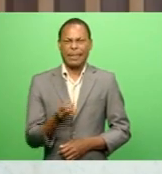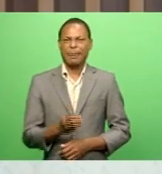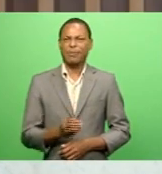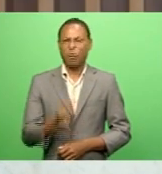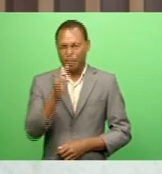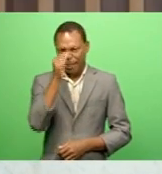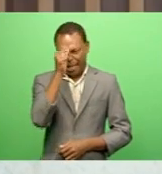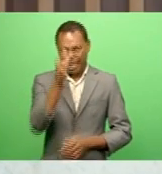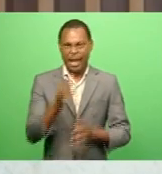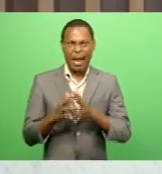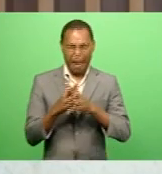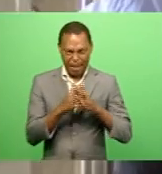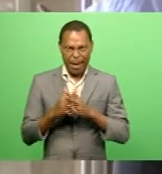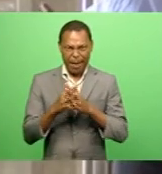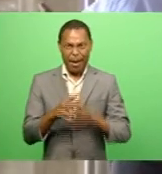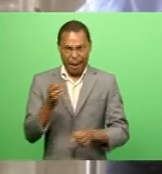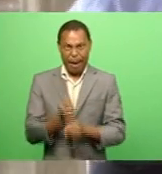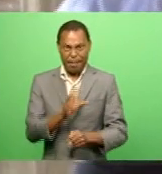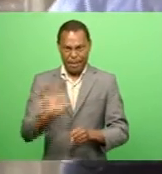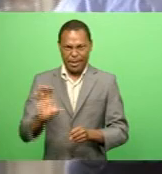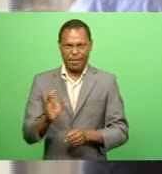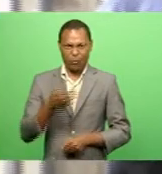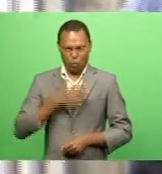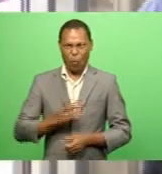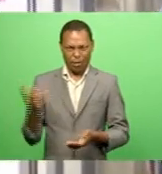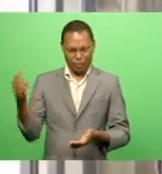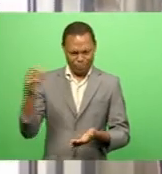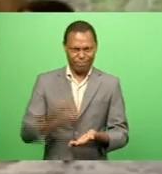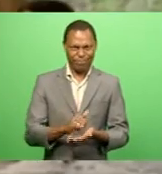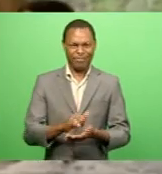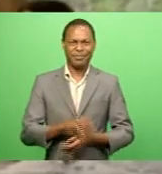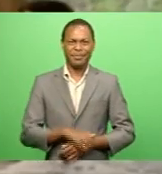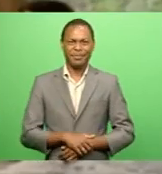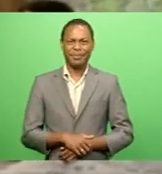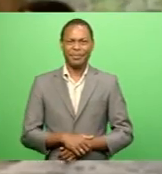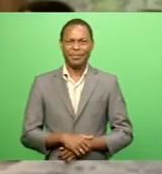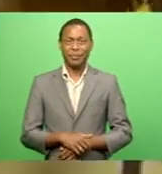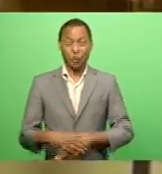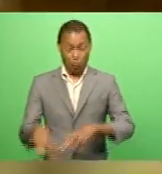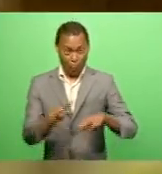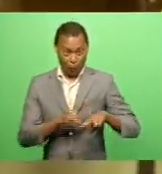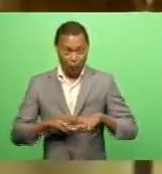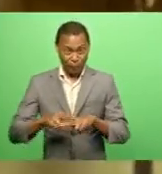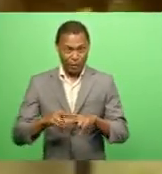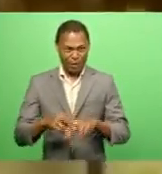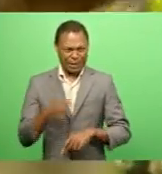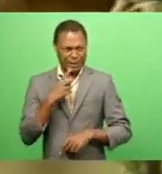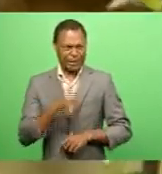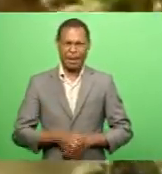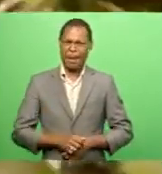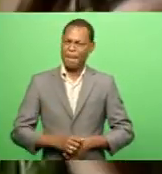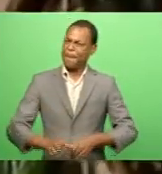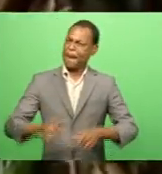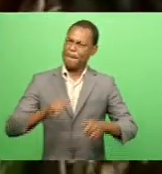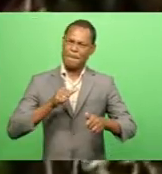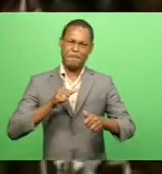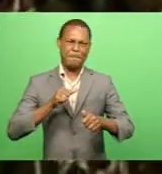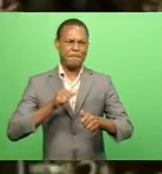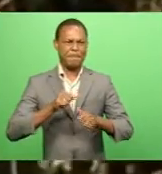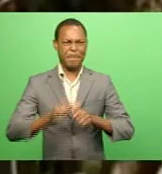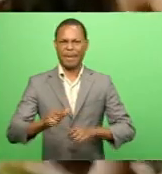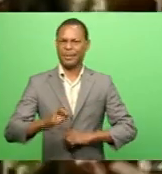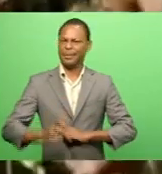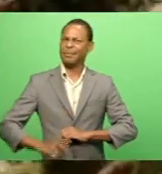and U.S. that are wanting to come Ali says Fiji currently offers one of the best incentives for film